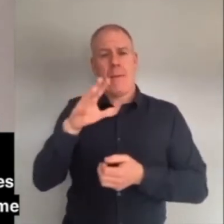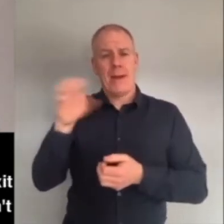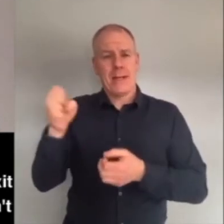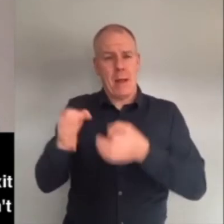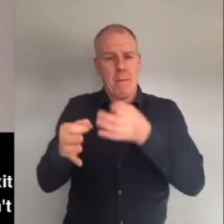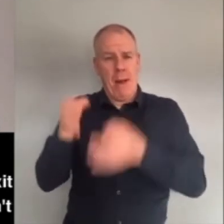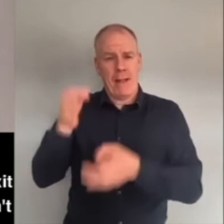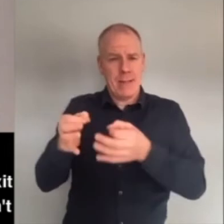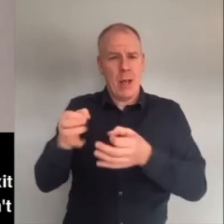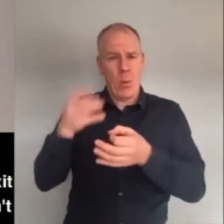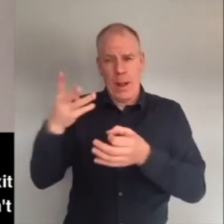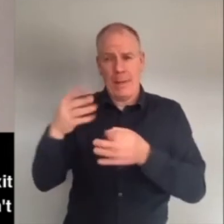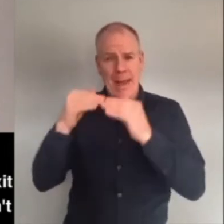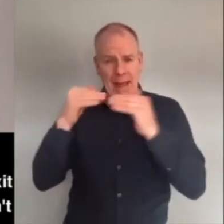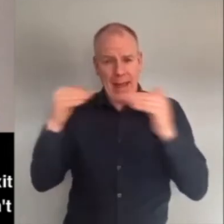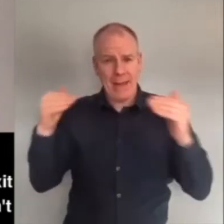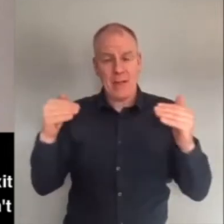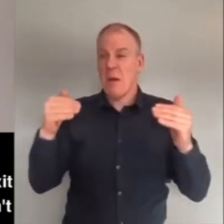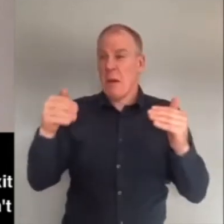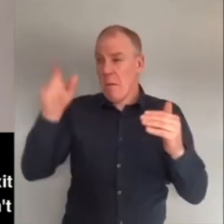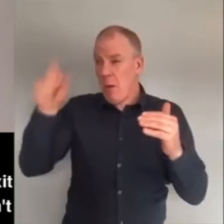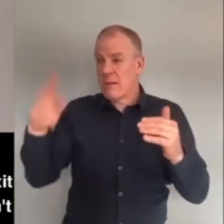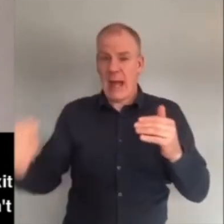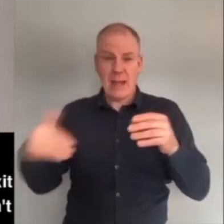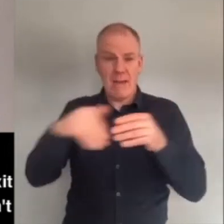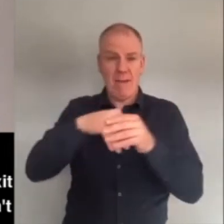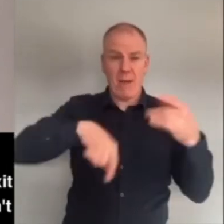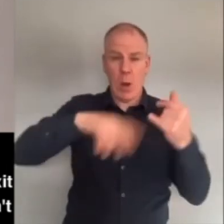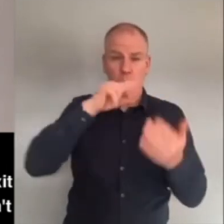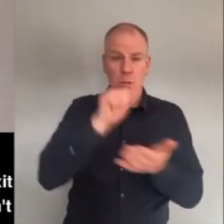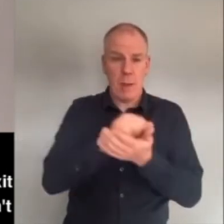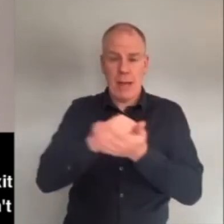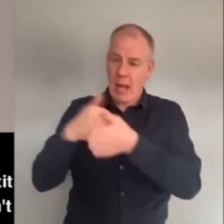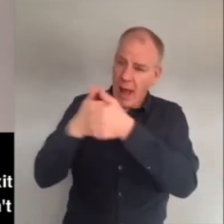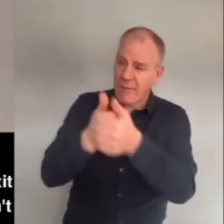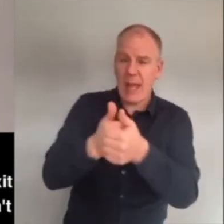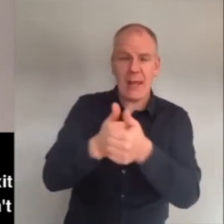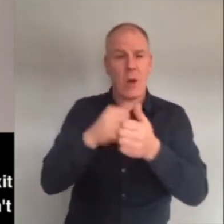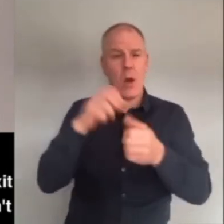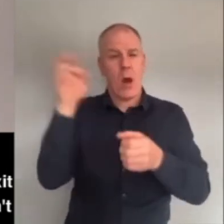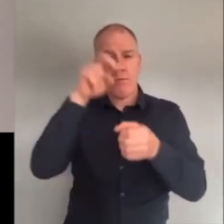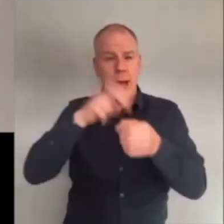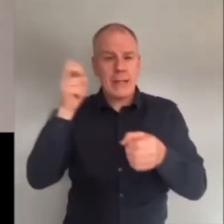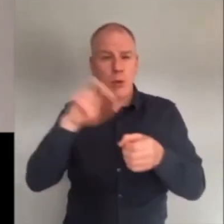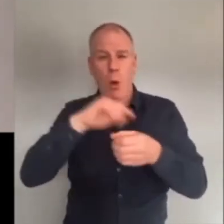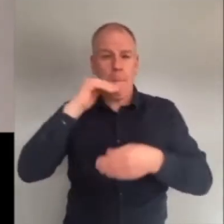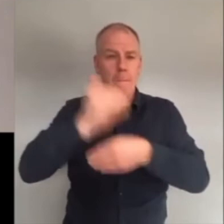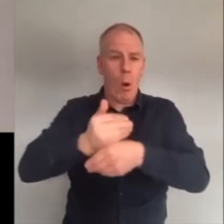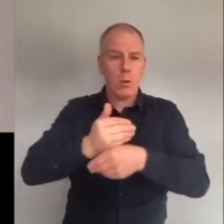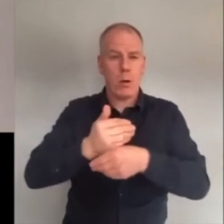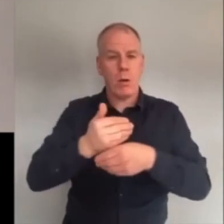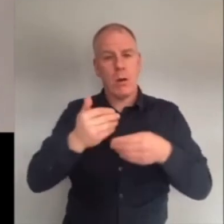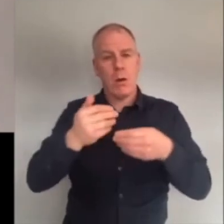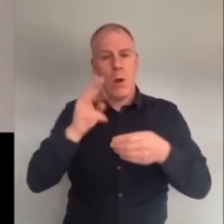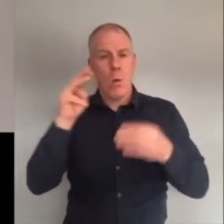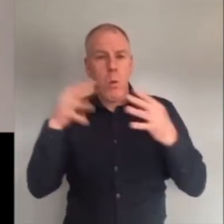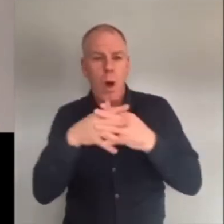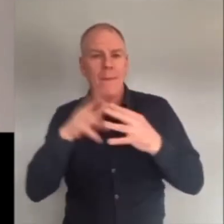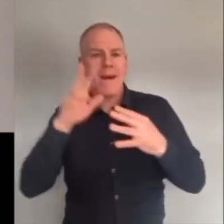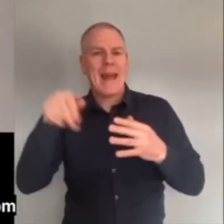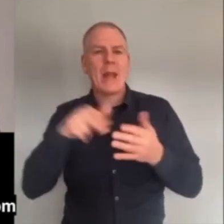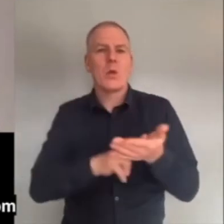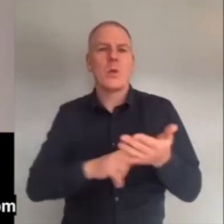can come into our pages and advocate for Brexit or for a border wall, but they just can't do so using lies anymore.